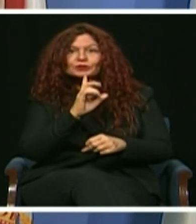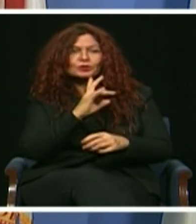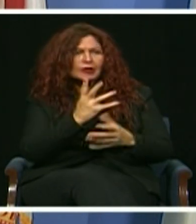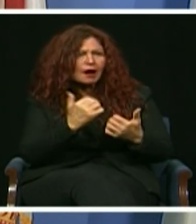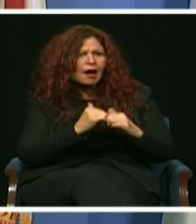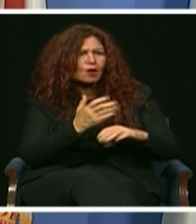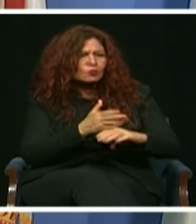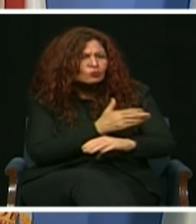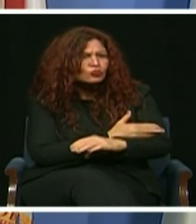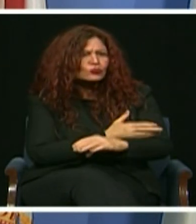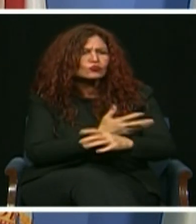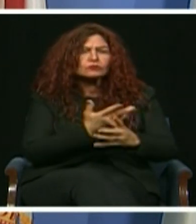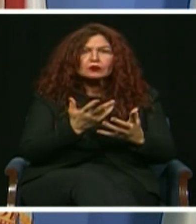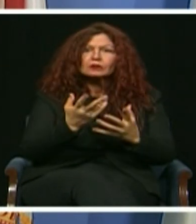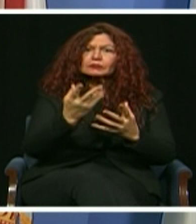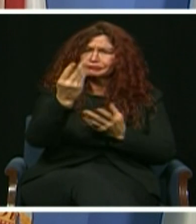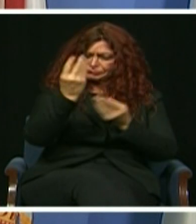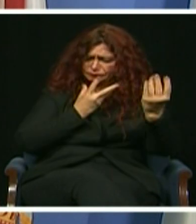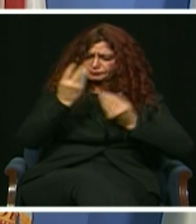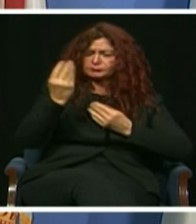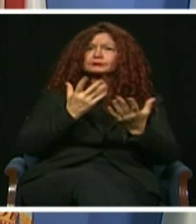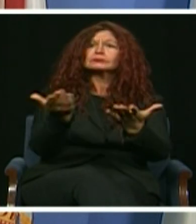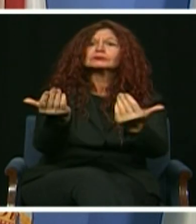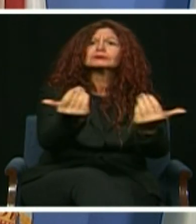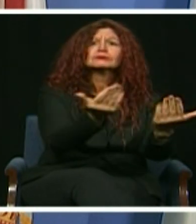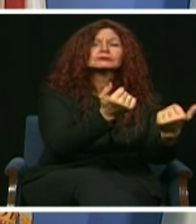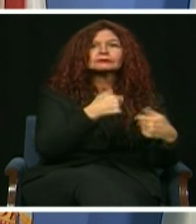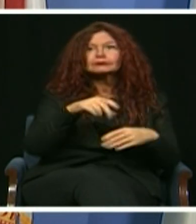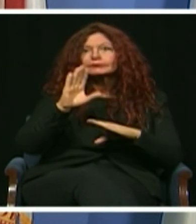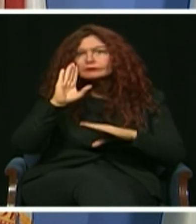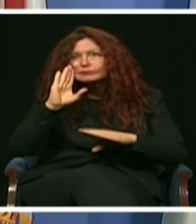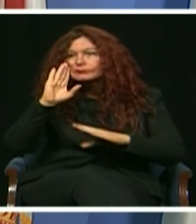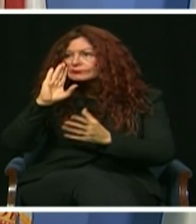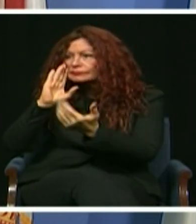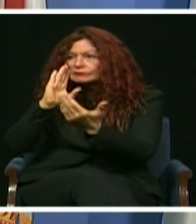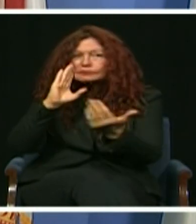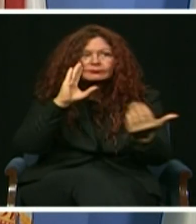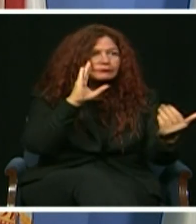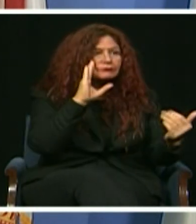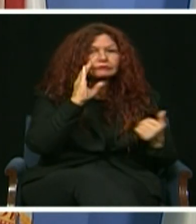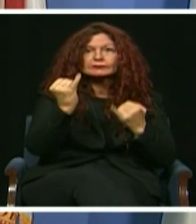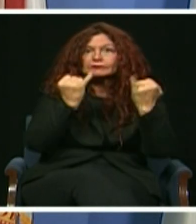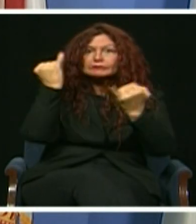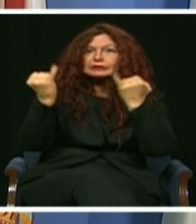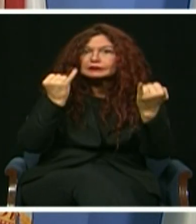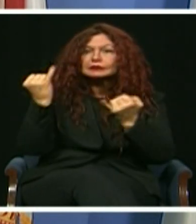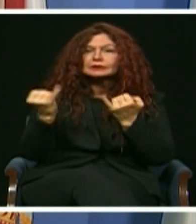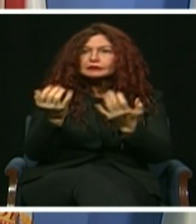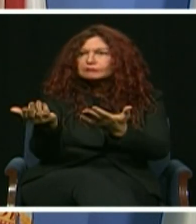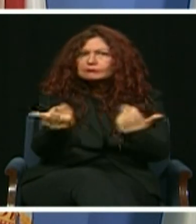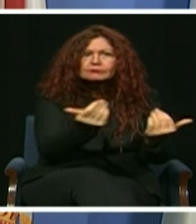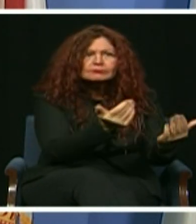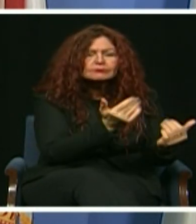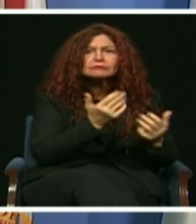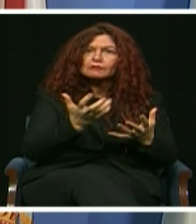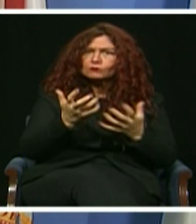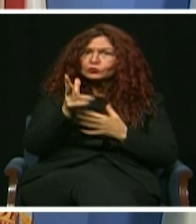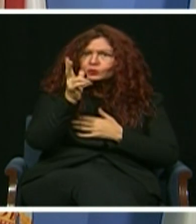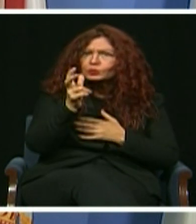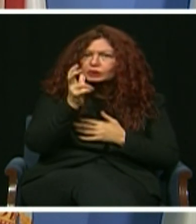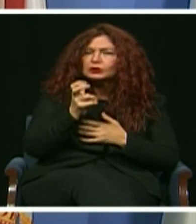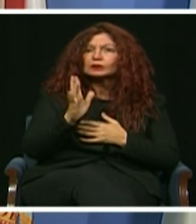-Dade County, please bring those ideas forward. I make the same ask of those who do business with the county and to all our residents.